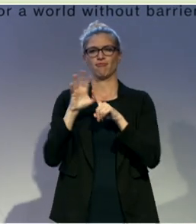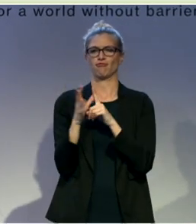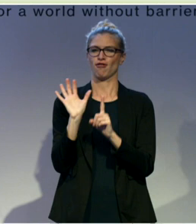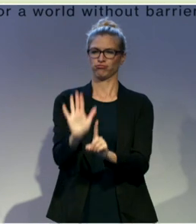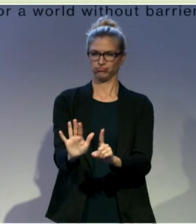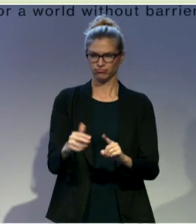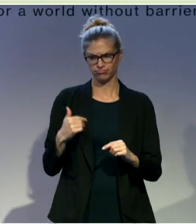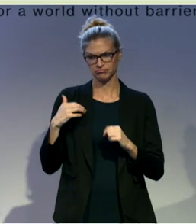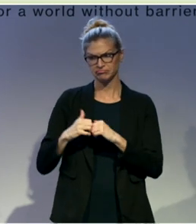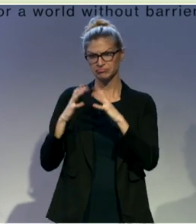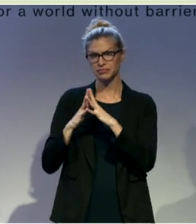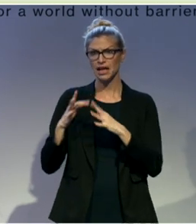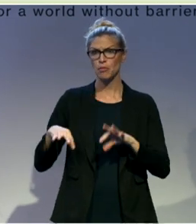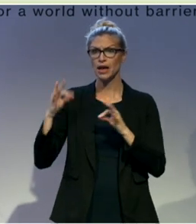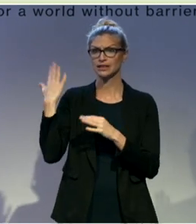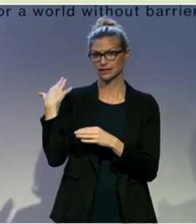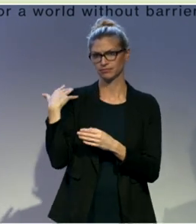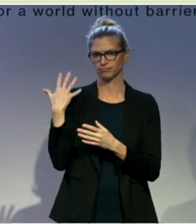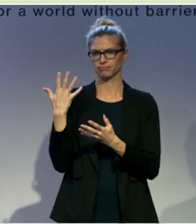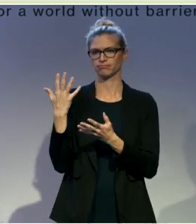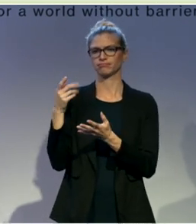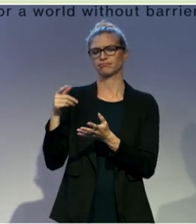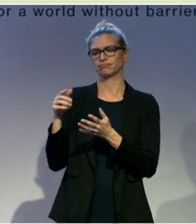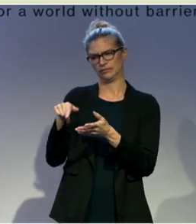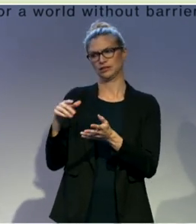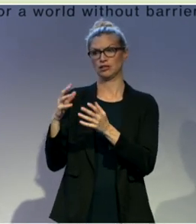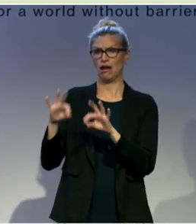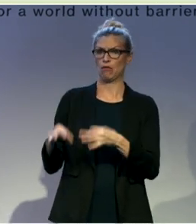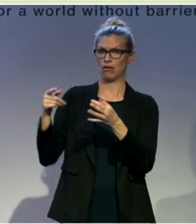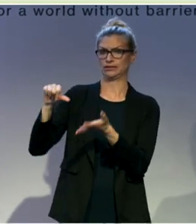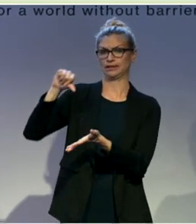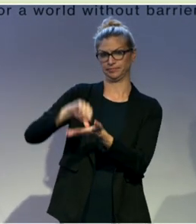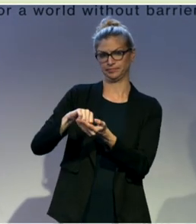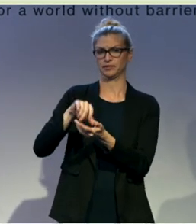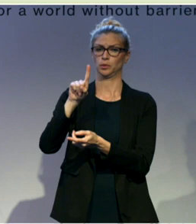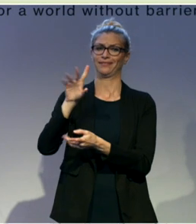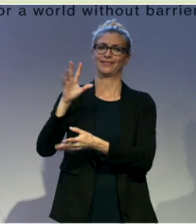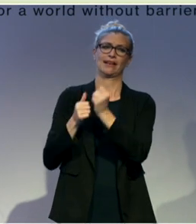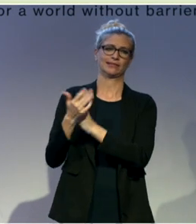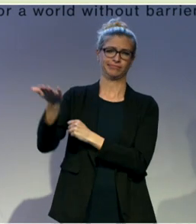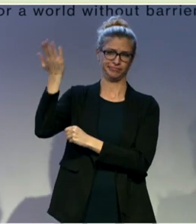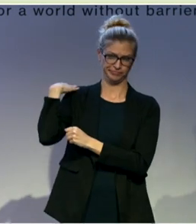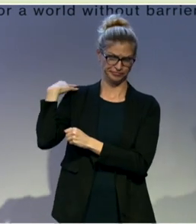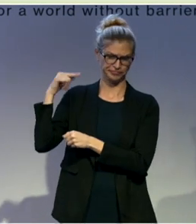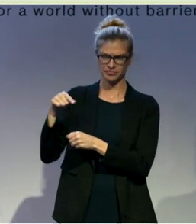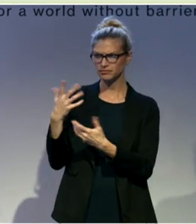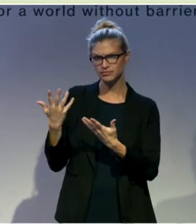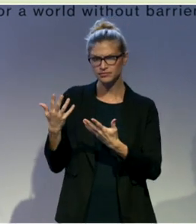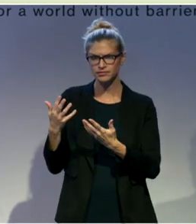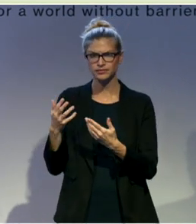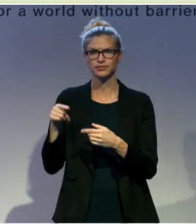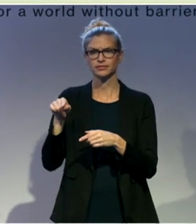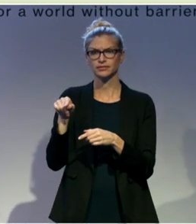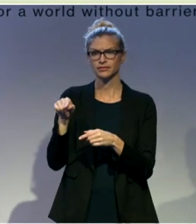competence center 15 years ago, there was a situation that sign language was not recognized in Austria.